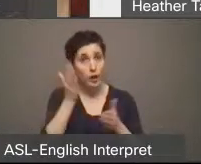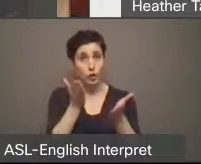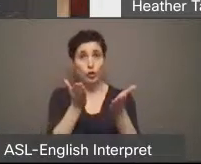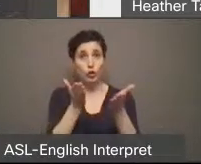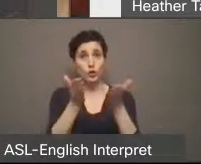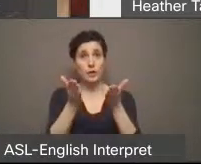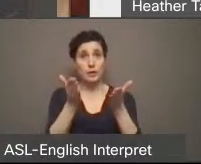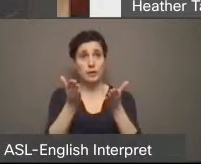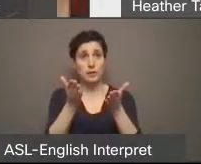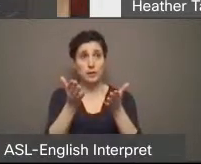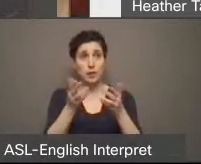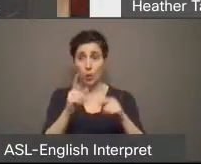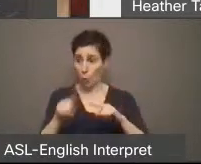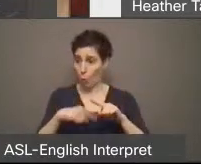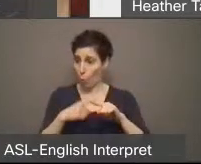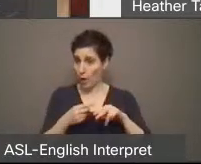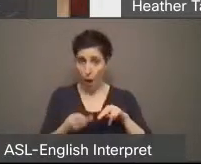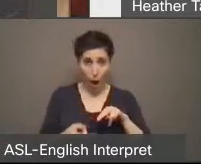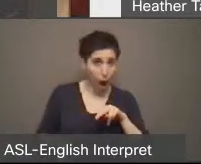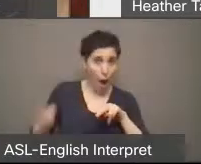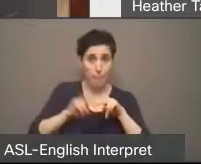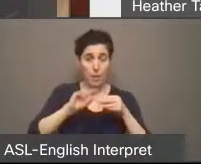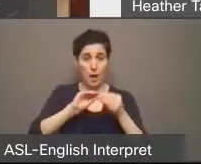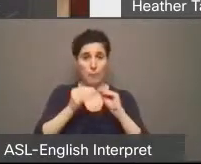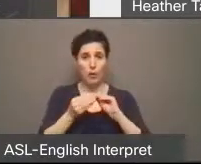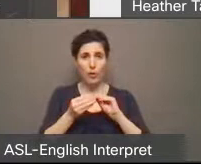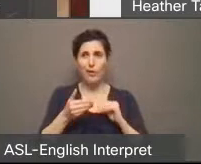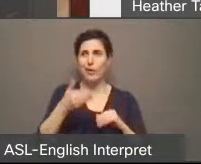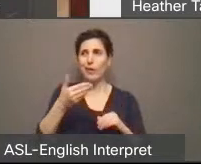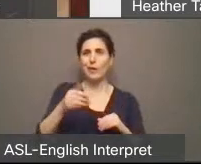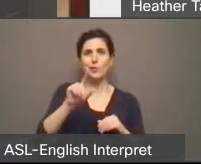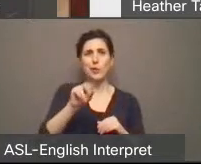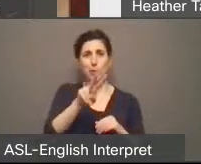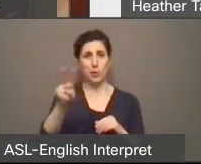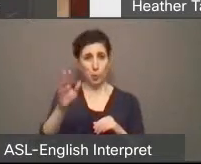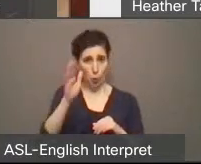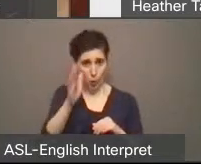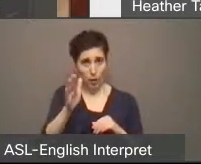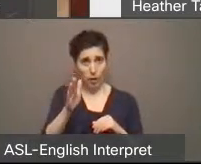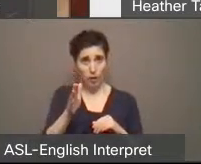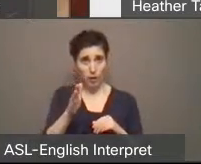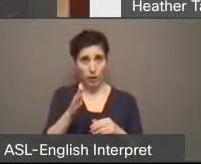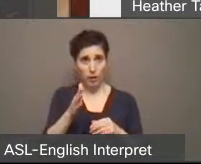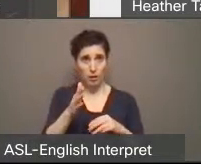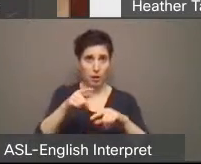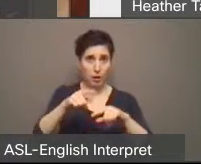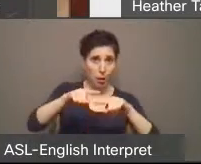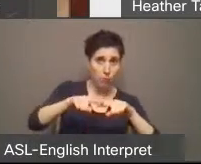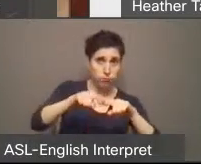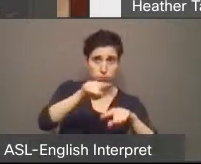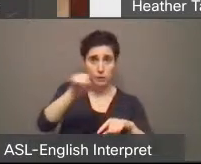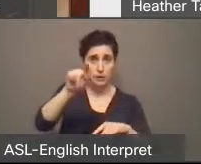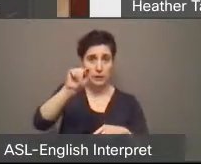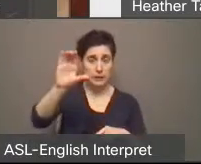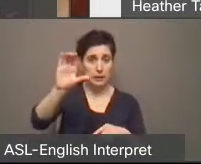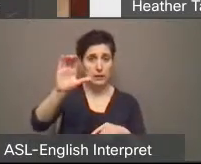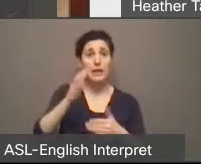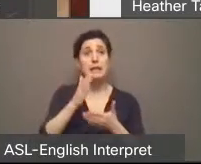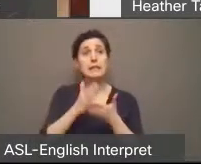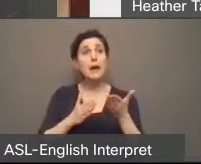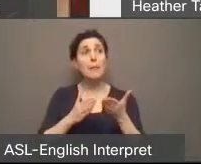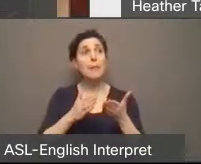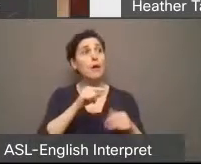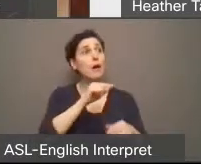once ridership begins to climb again in 2022. And I can tell you through personal experience that a number of service routes are still